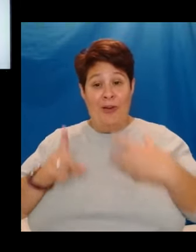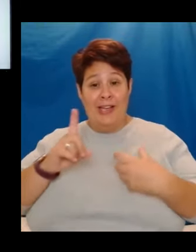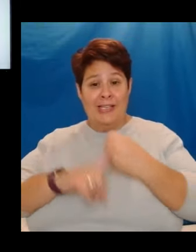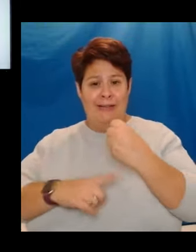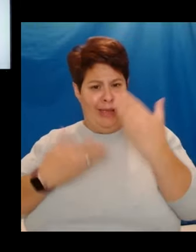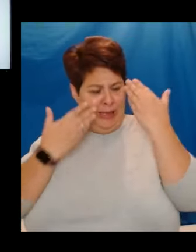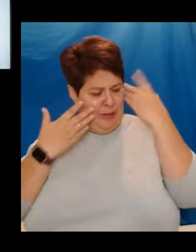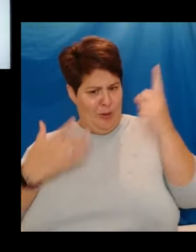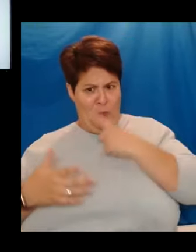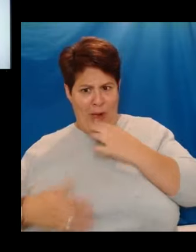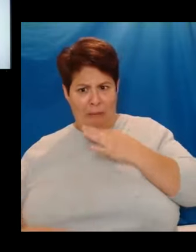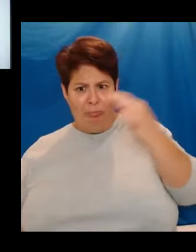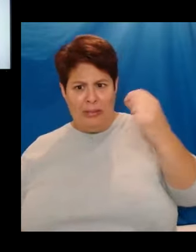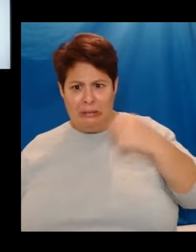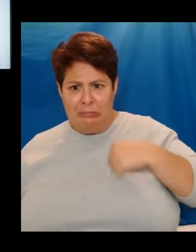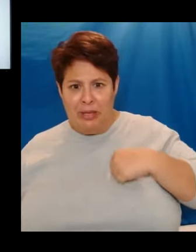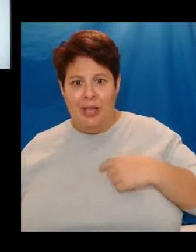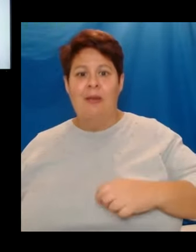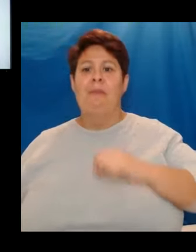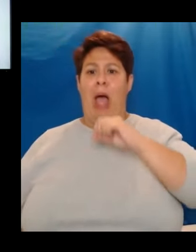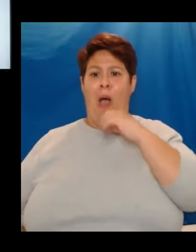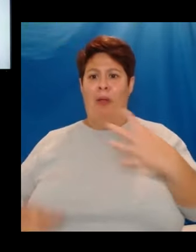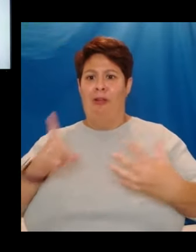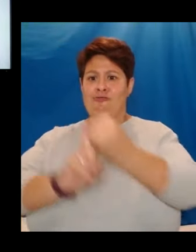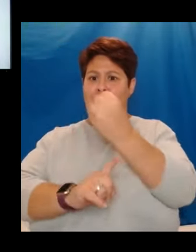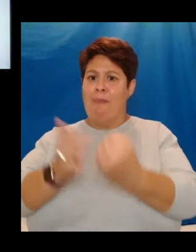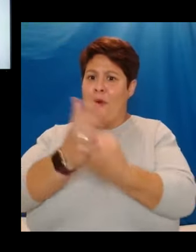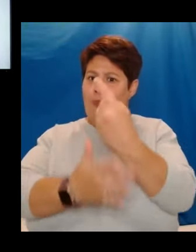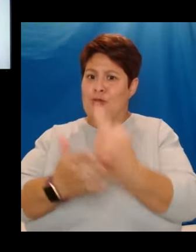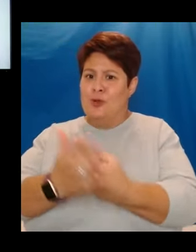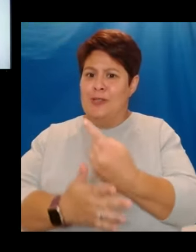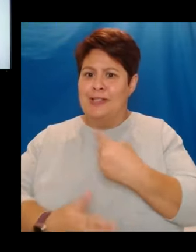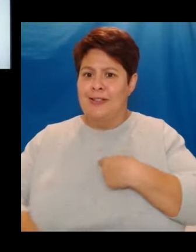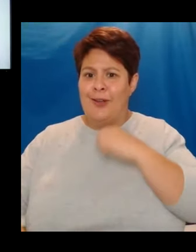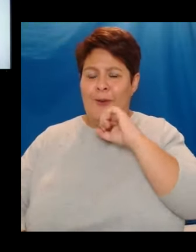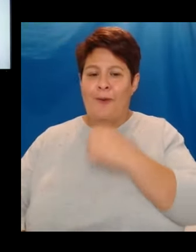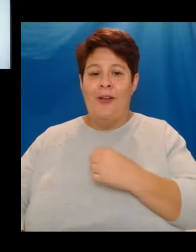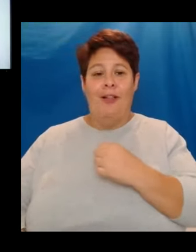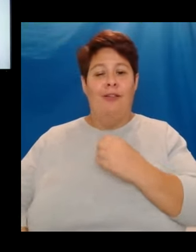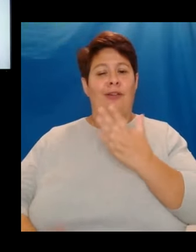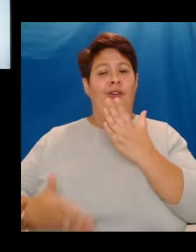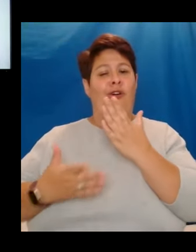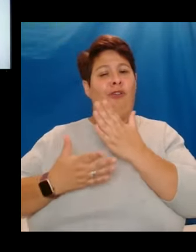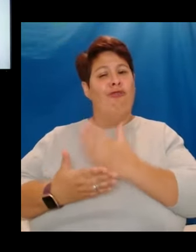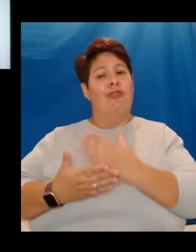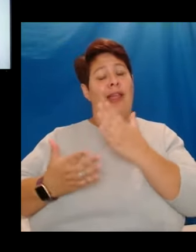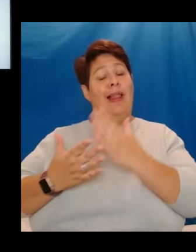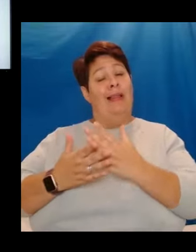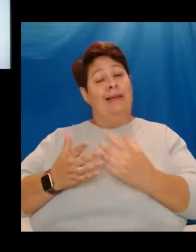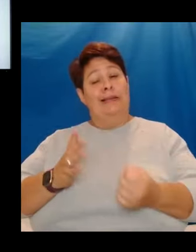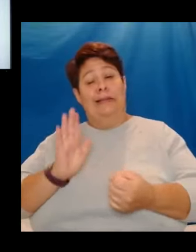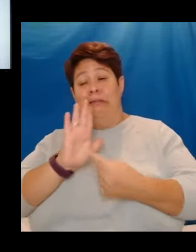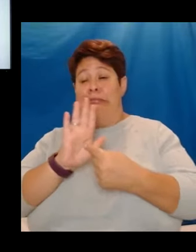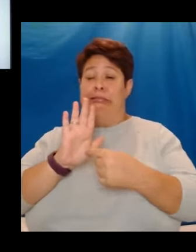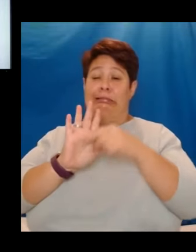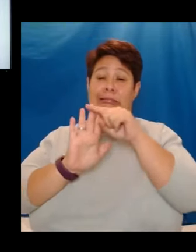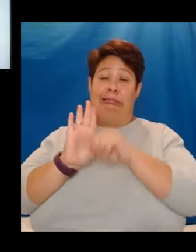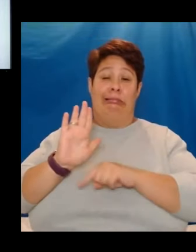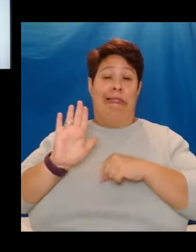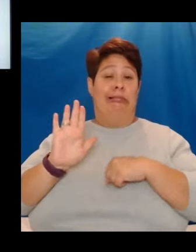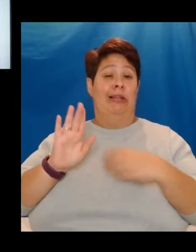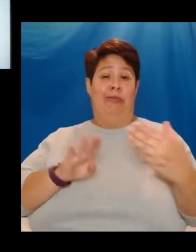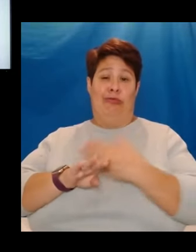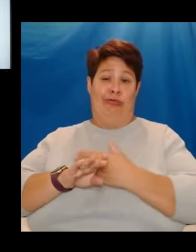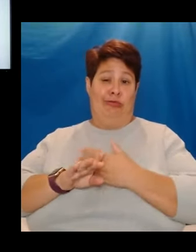been chosen for it, but I intend to grab it with both hands. One vital piece of housekeeping before we start, I'm weird and